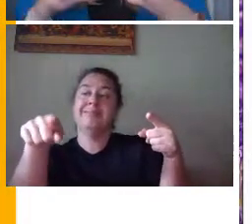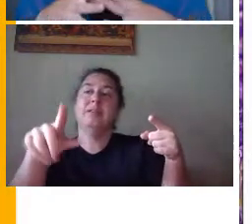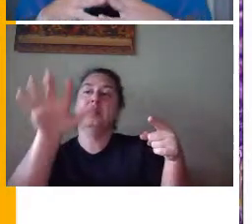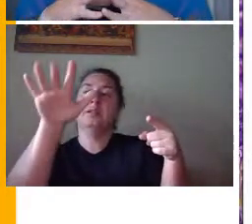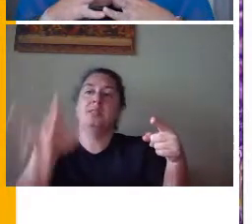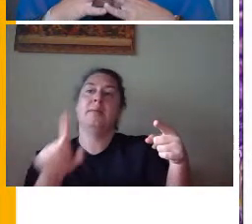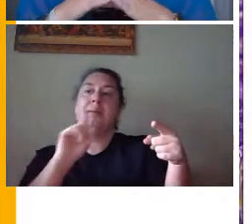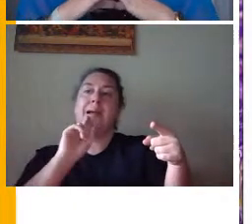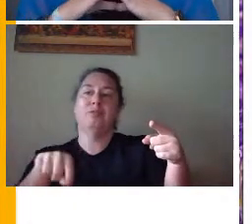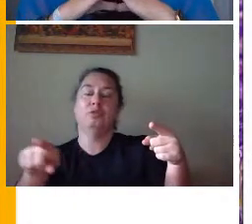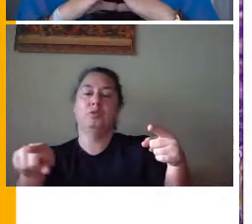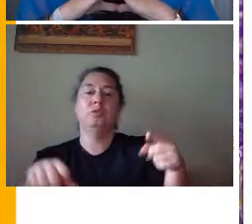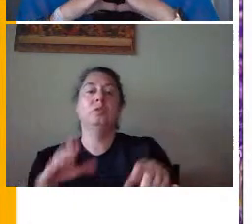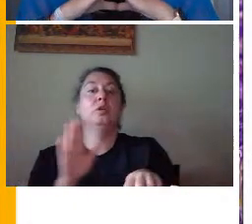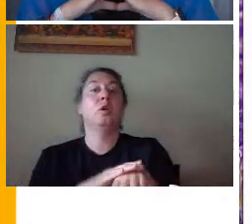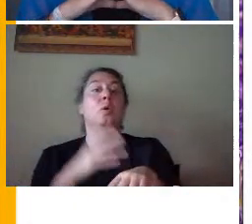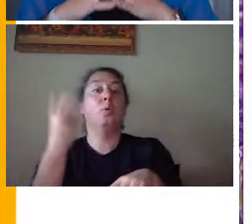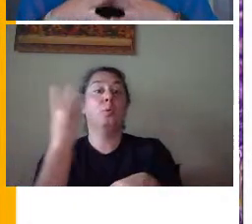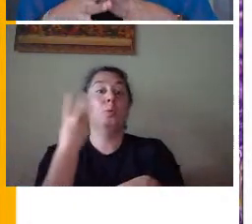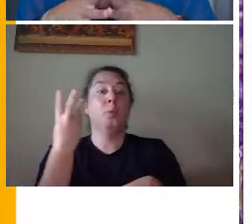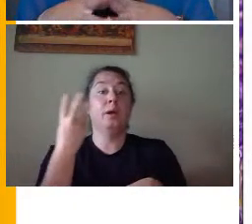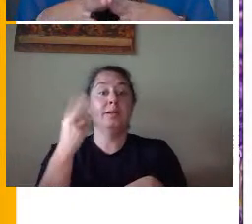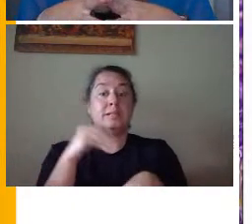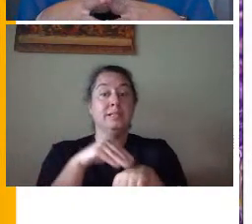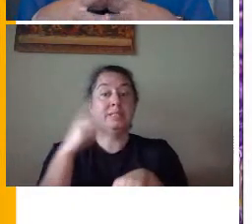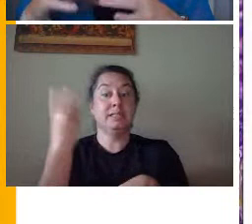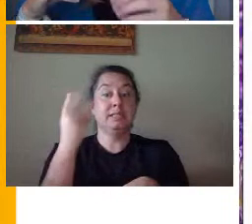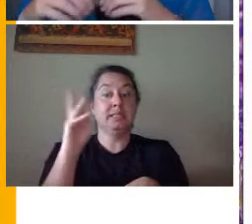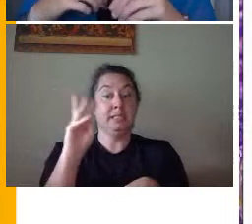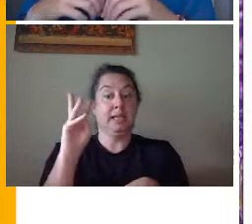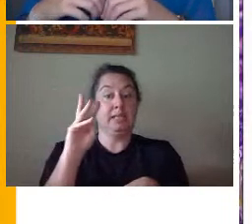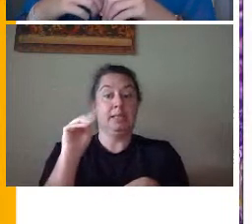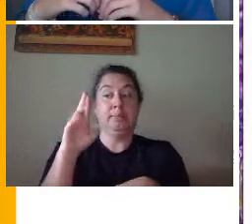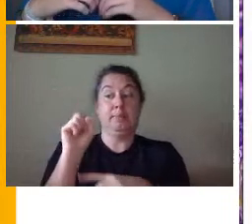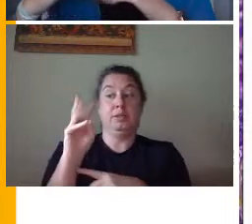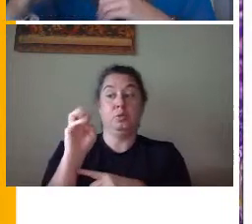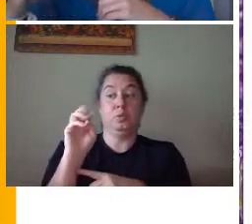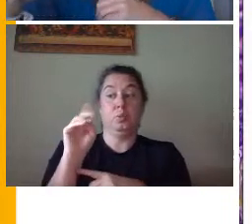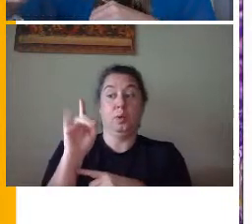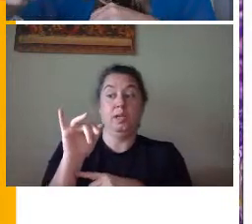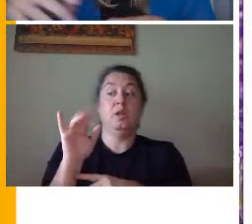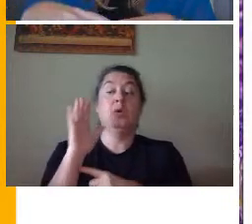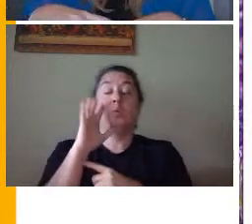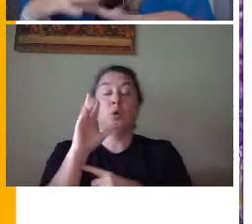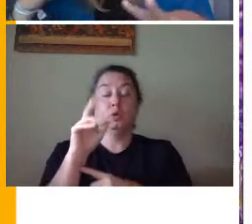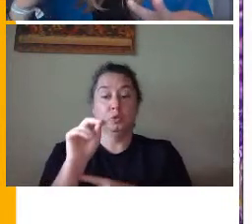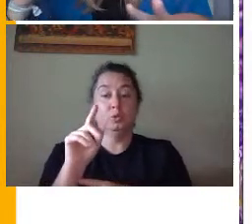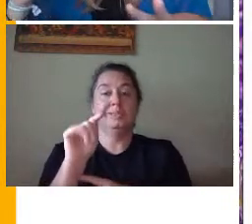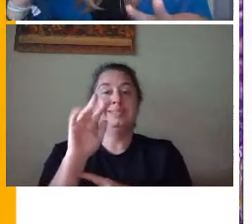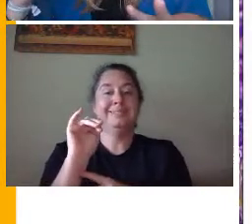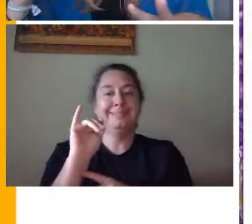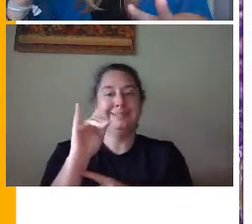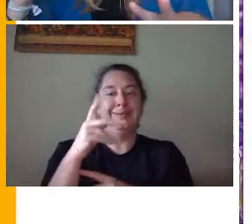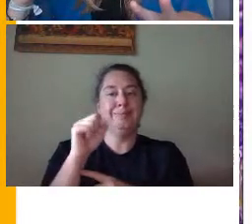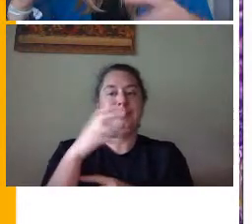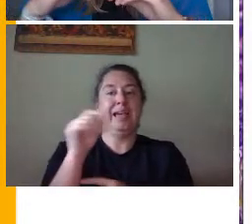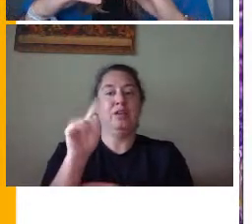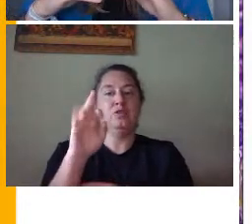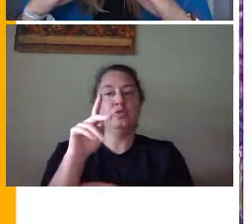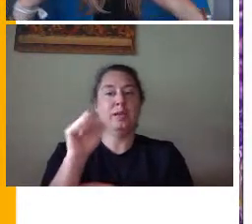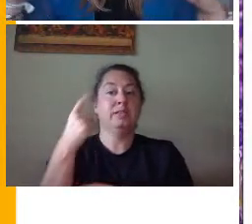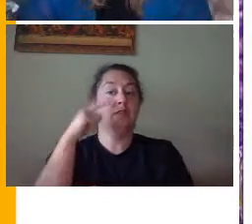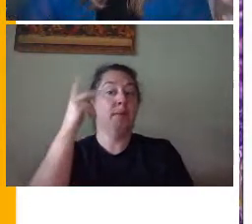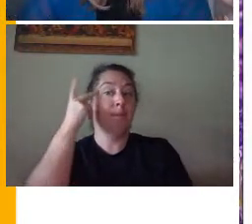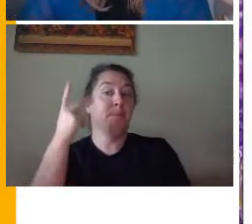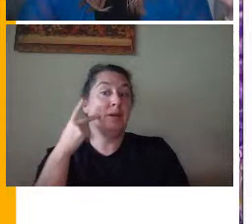On Wednesday, Miss Stacy at six o'clock is doing a Windows 10 tips and tricks for parents. It is going